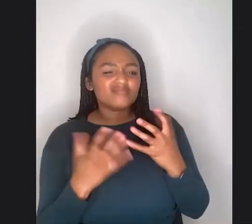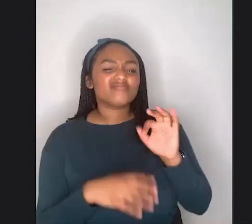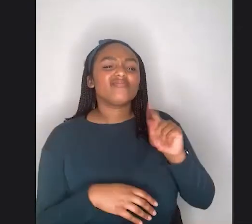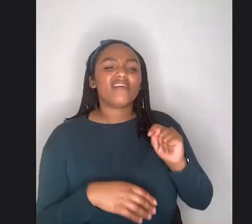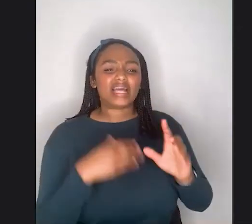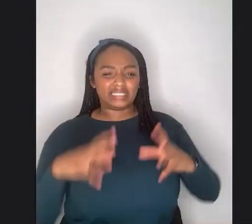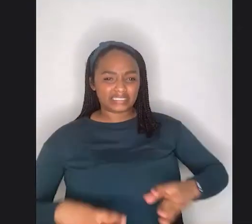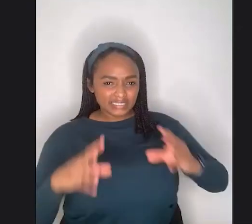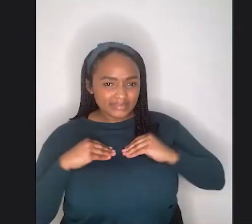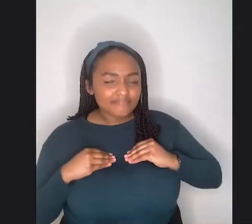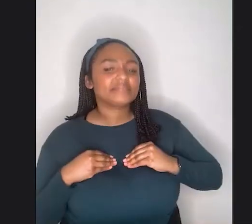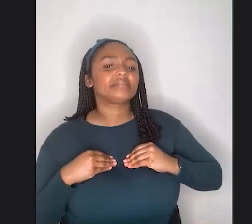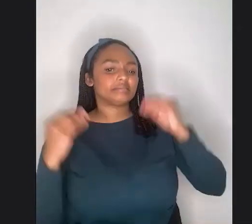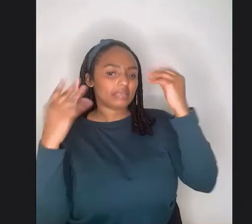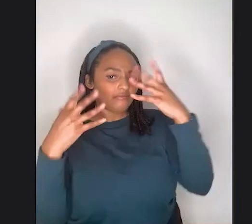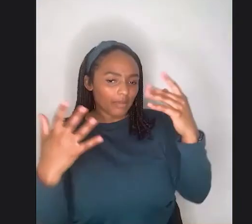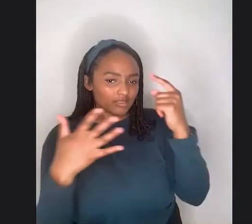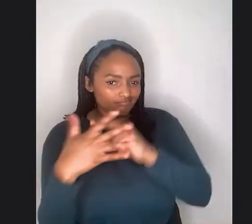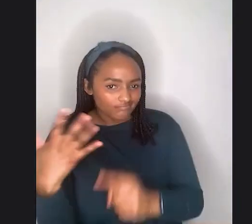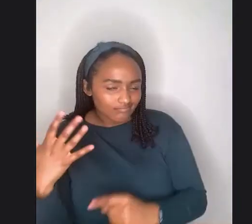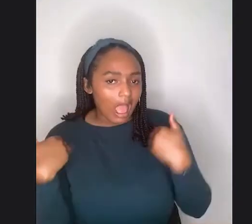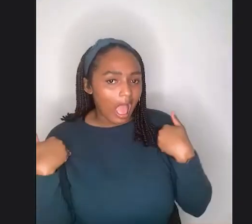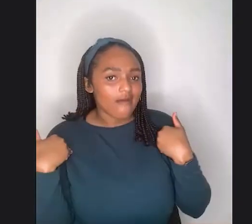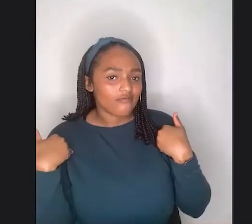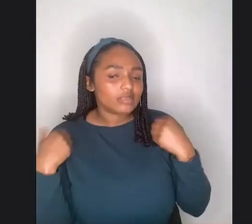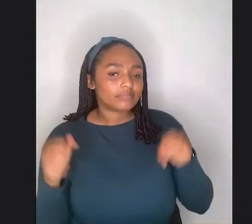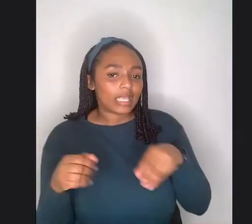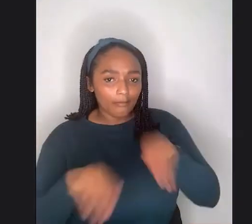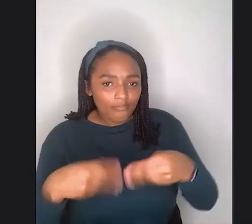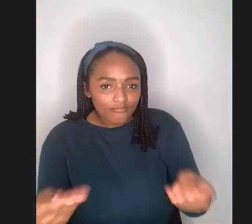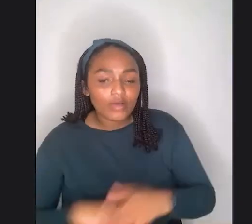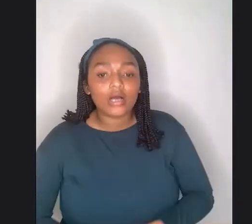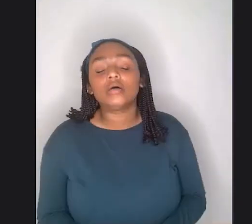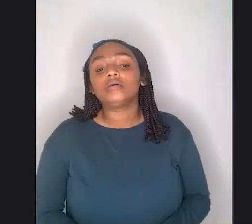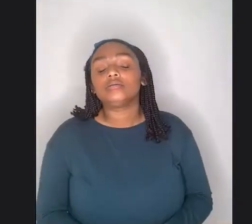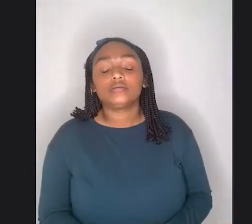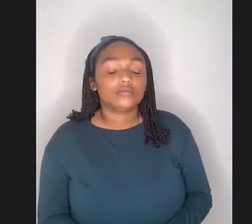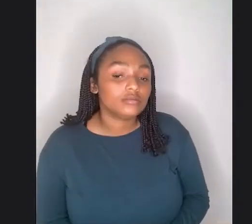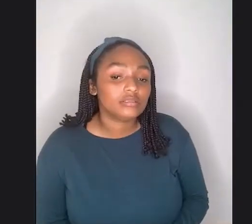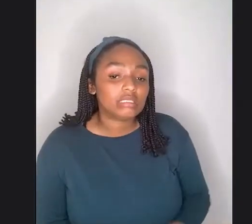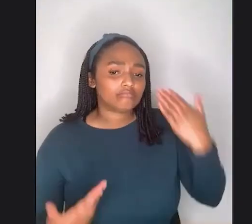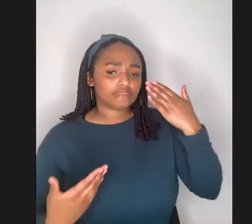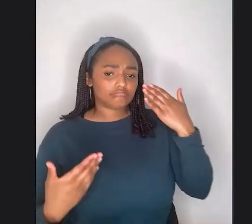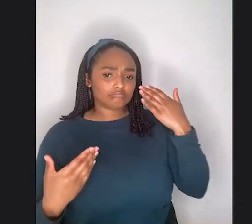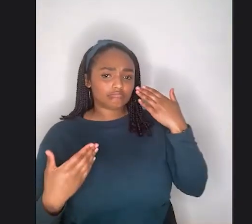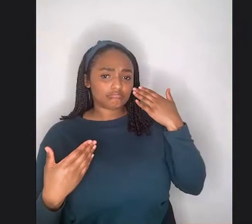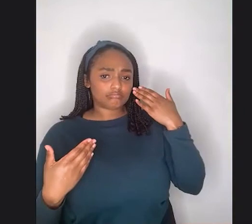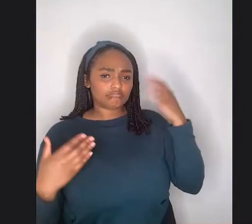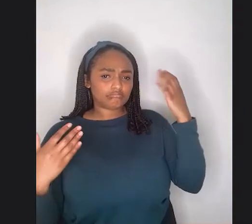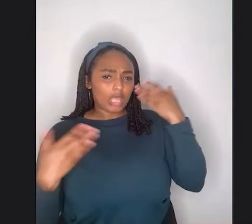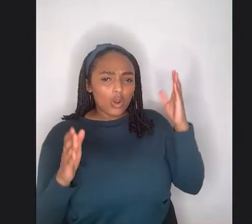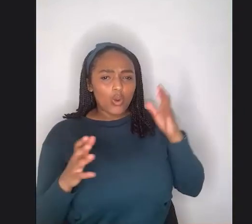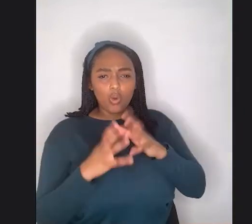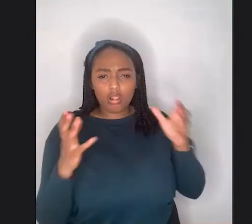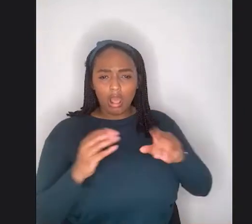you know, um, I mean, I don't know much about intuitive eating, um, but, you know, all of the non-diet culture things